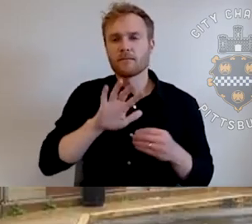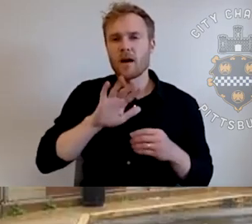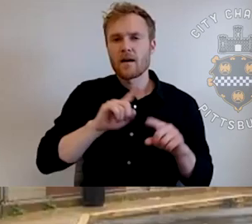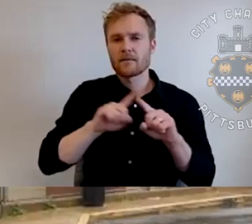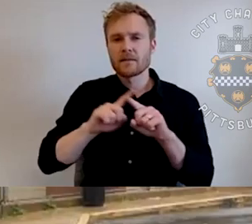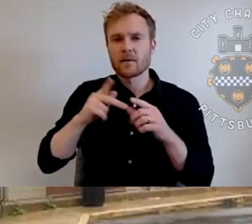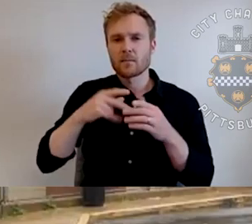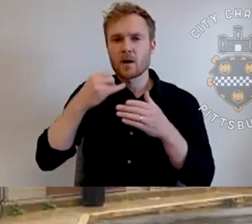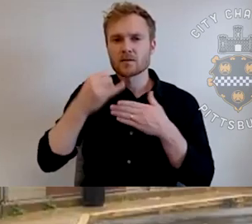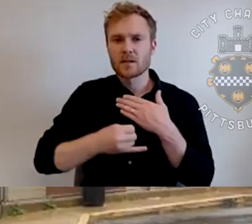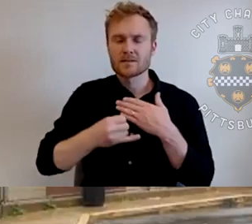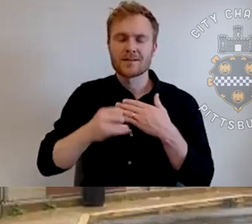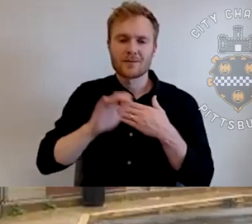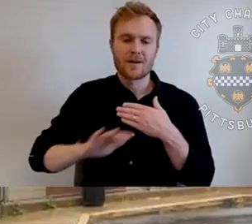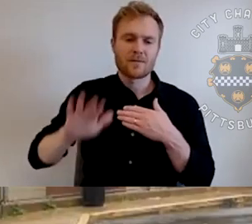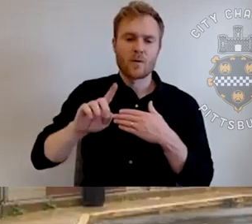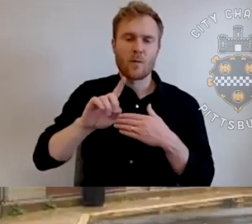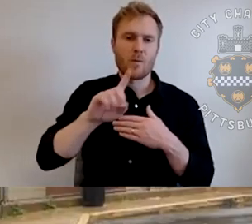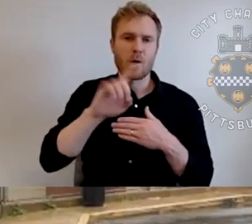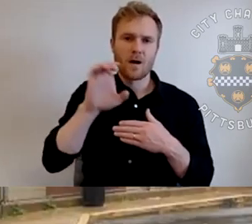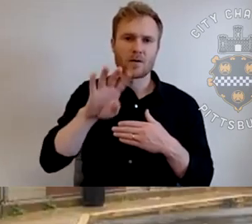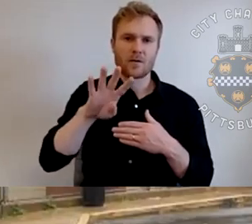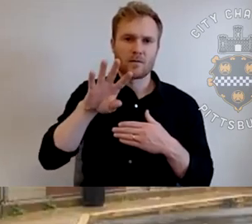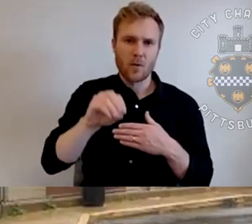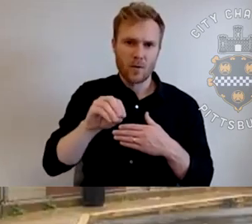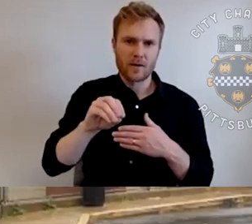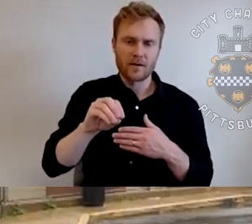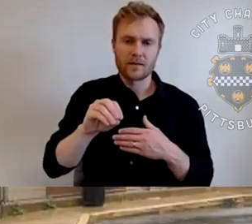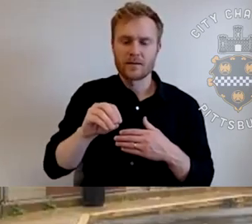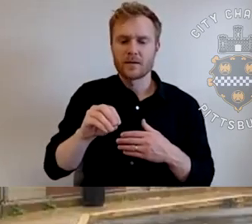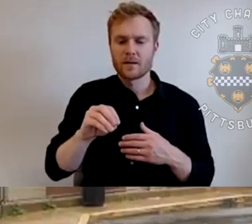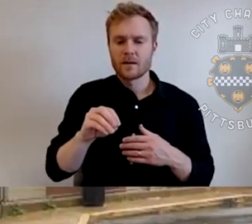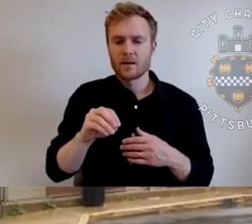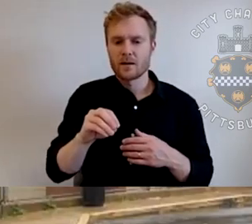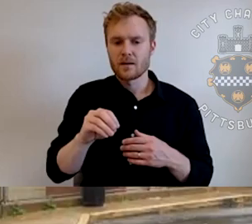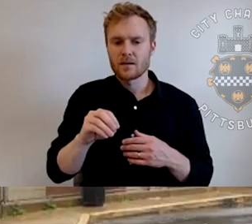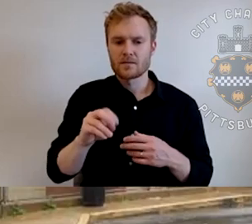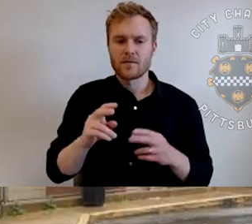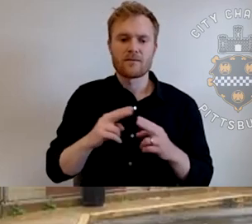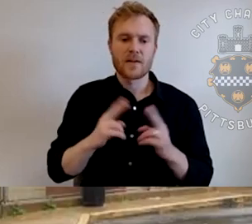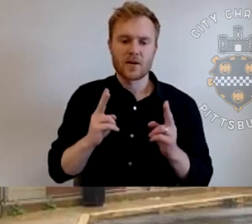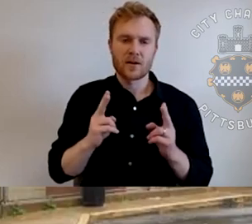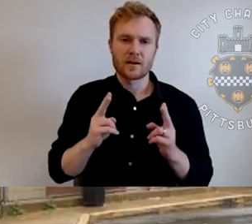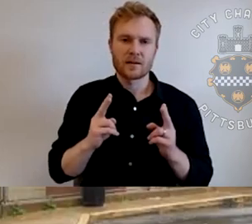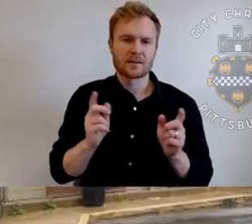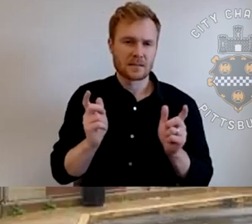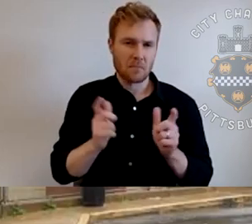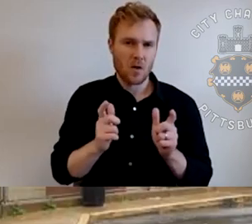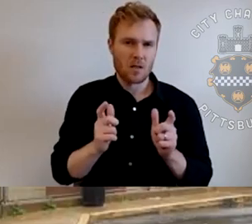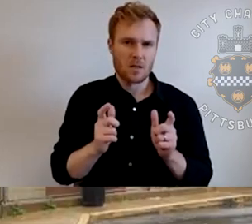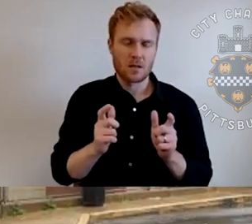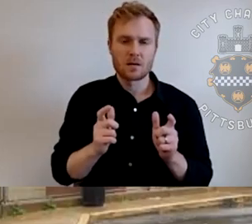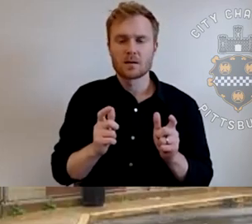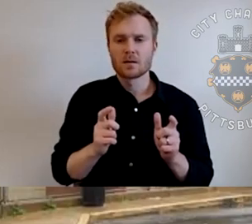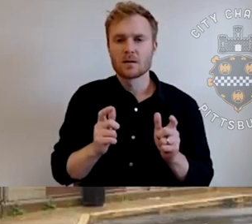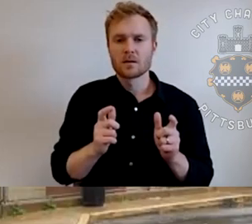hundred, roughly 140 that my staff has on their plate right at the moment. So it is very, um, very small sample size, but I think these